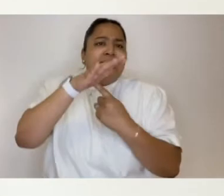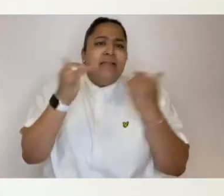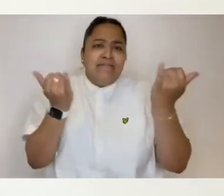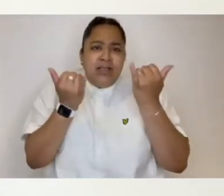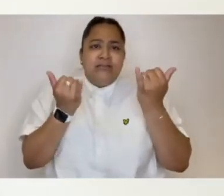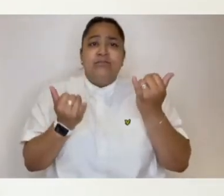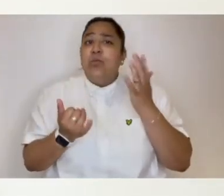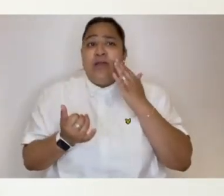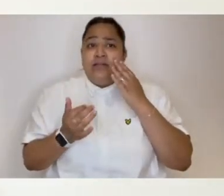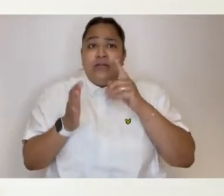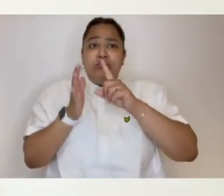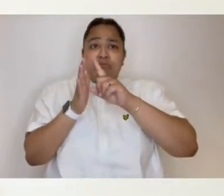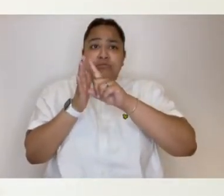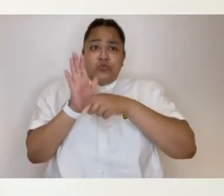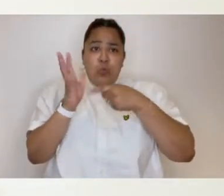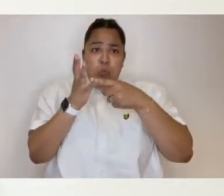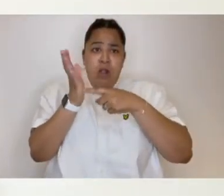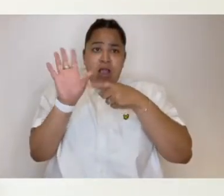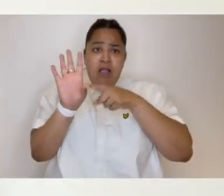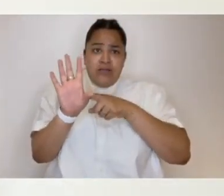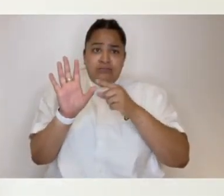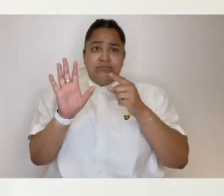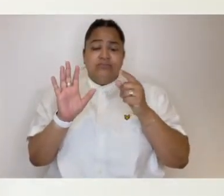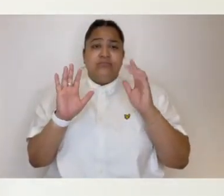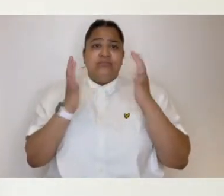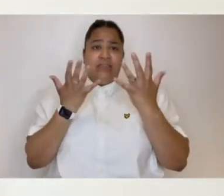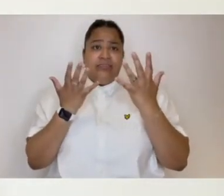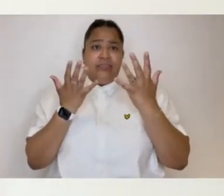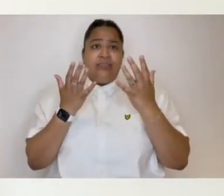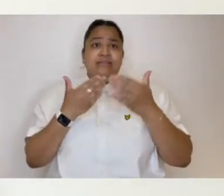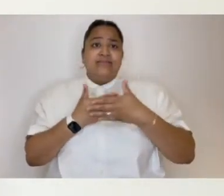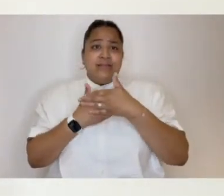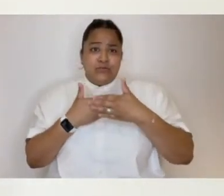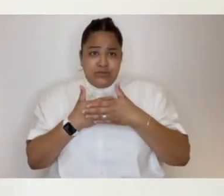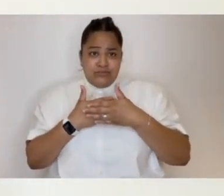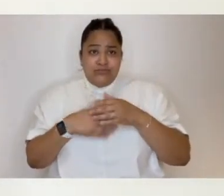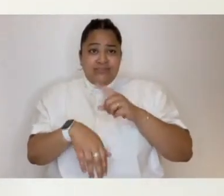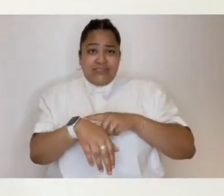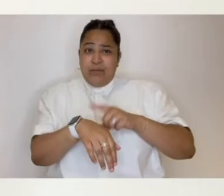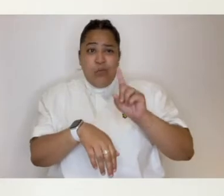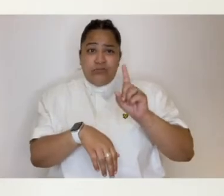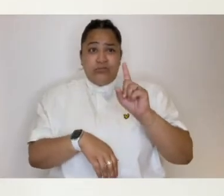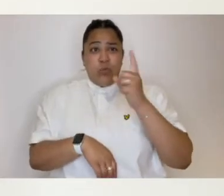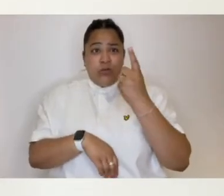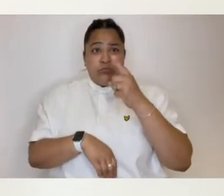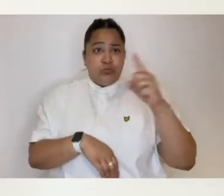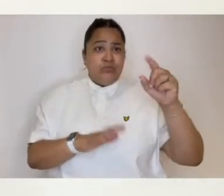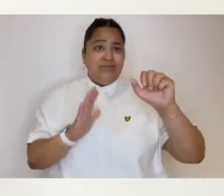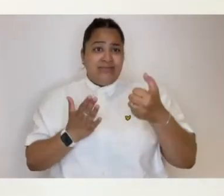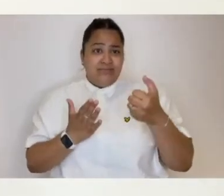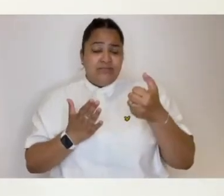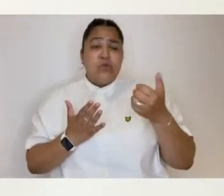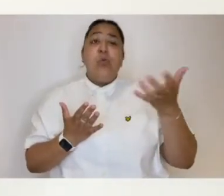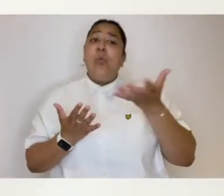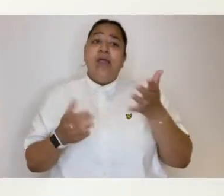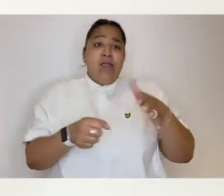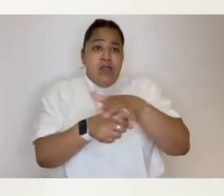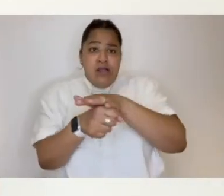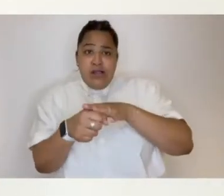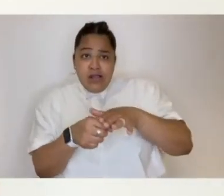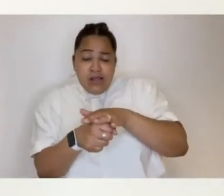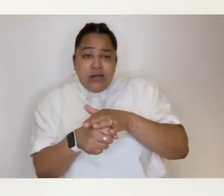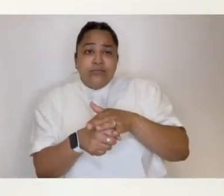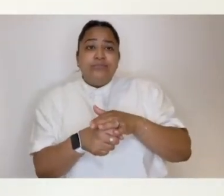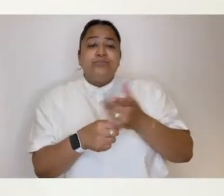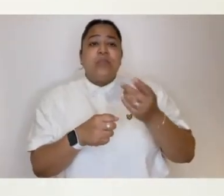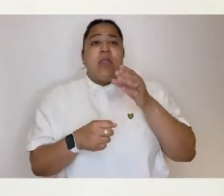Saturday the 10th of July from 1 to 6pm embarking Town Square directly outside